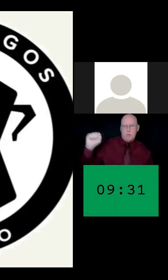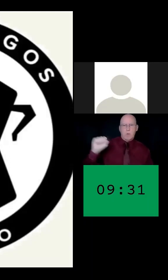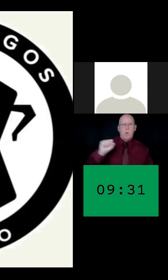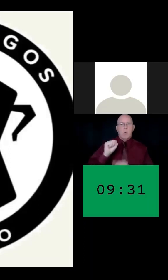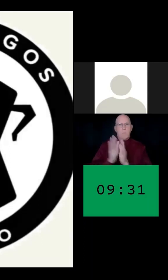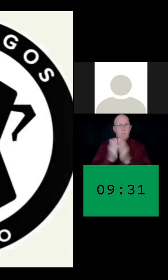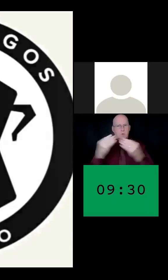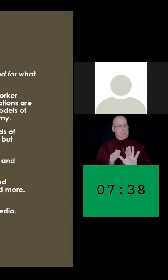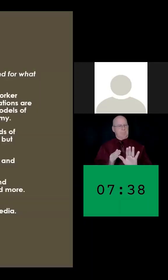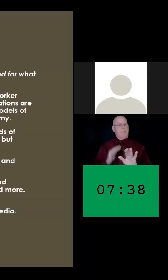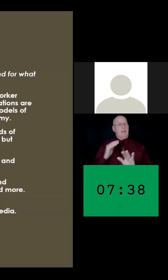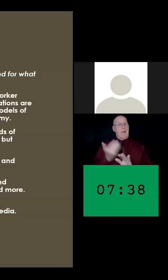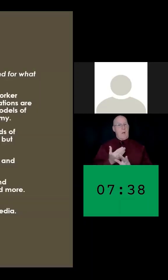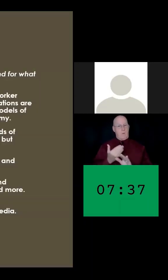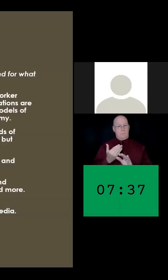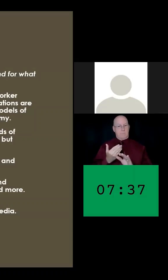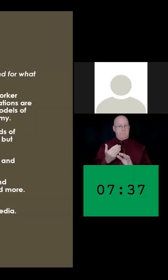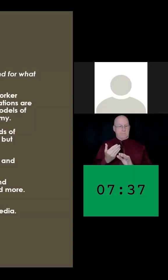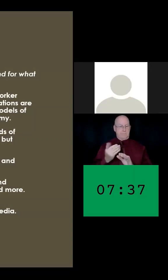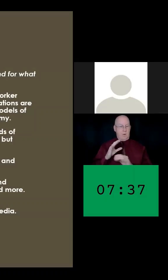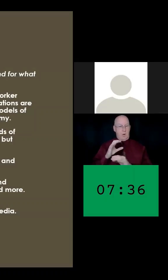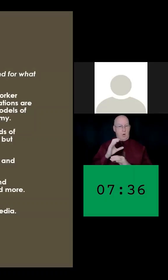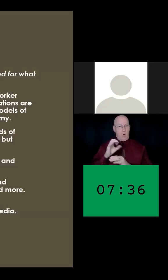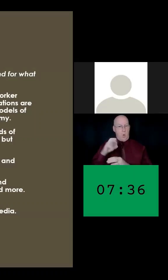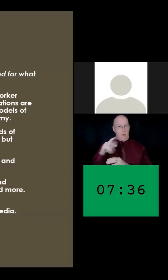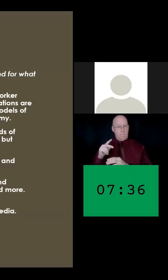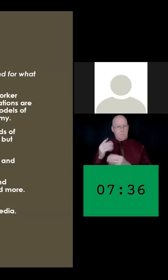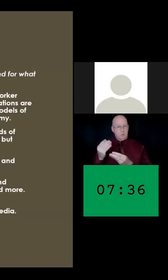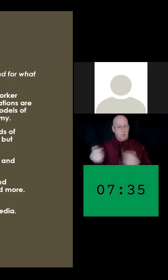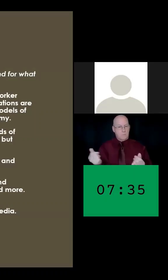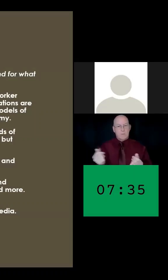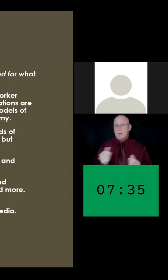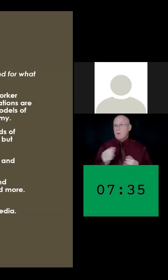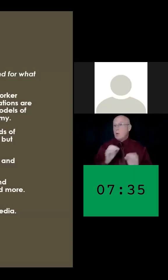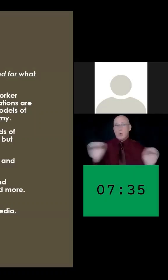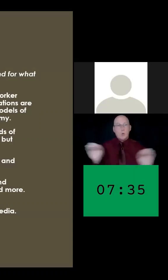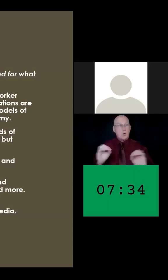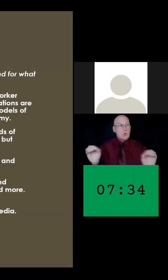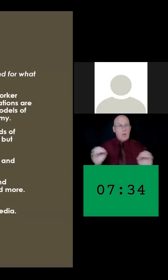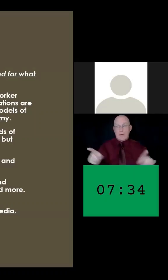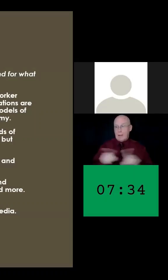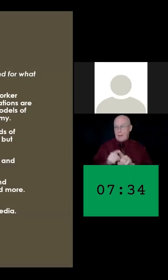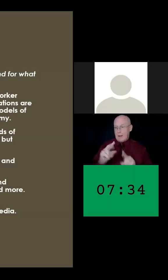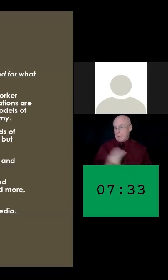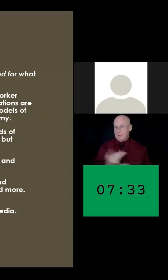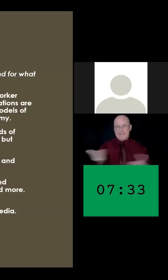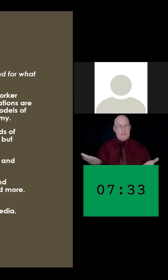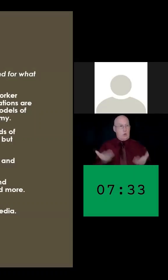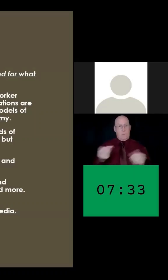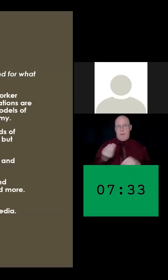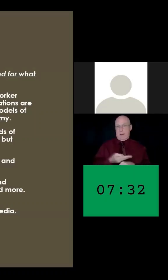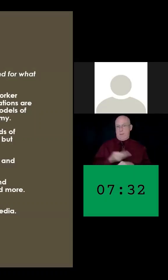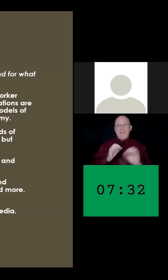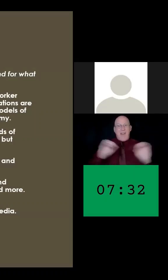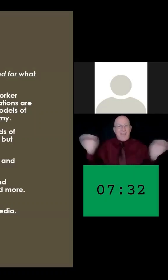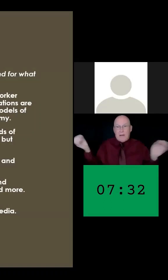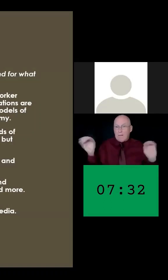and event space. There aren't any living local examples of worker-owned co-ops in Miami.